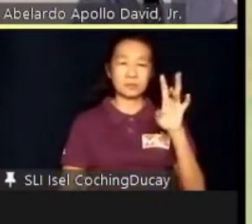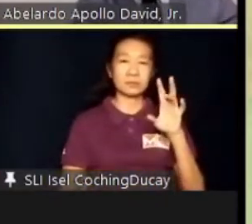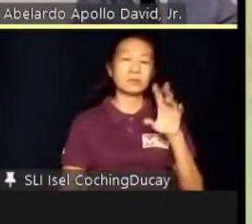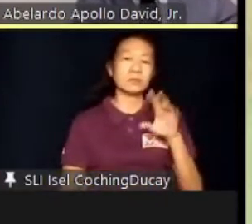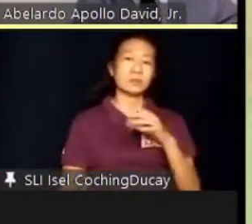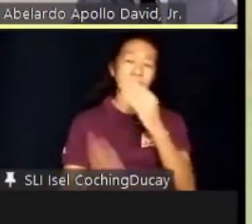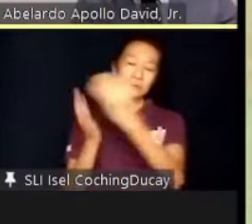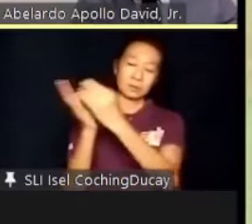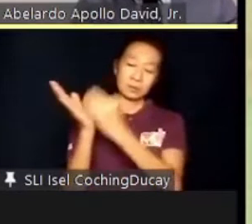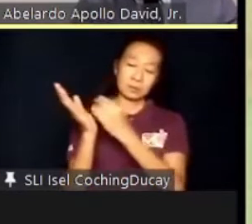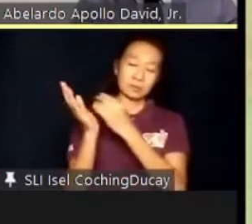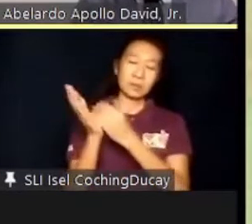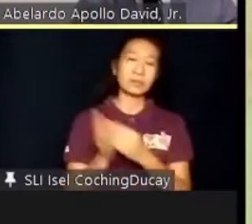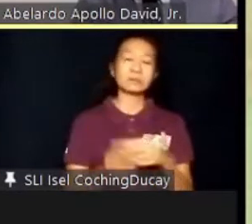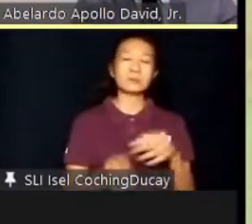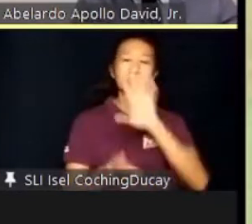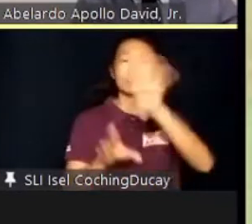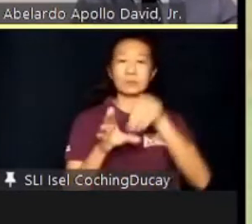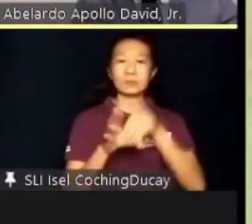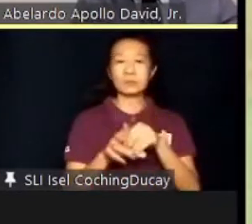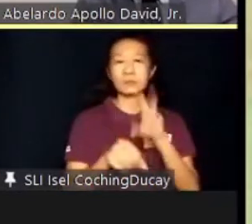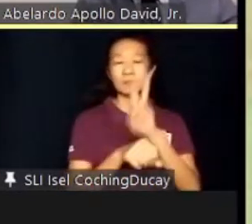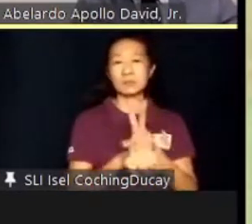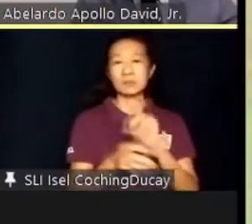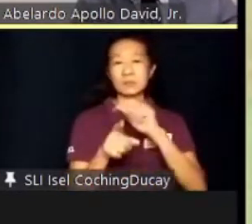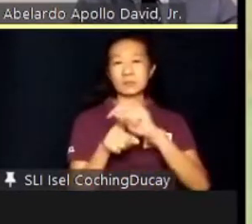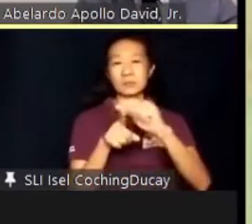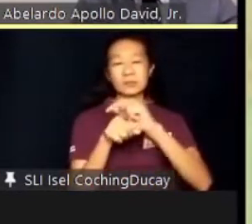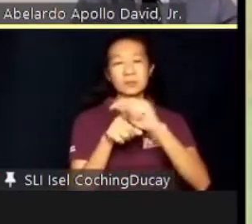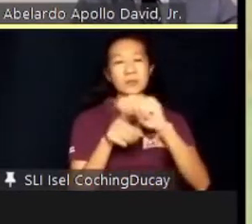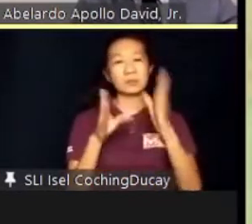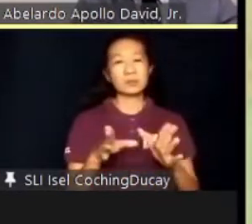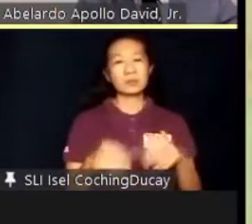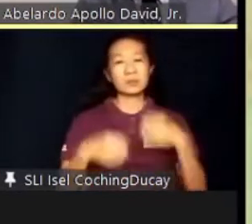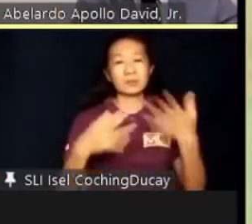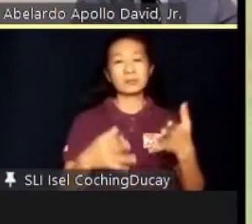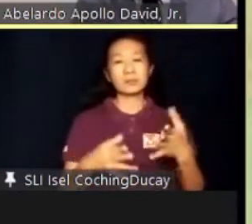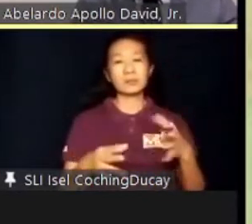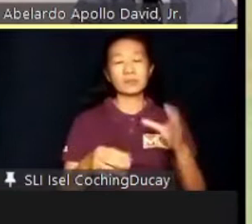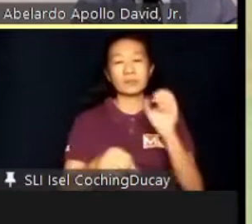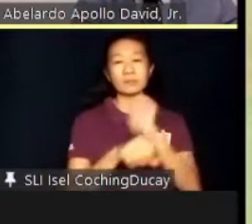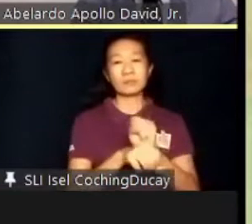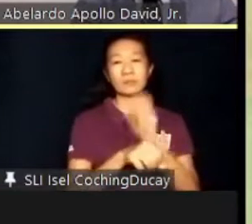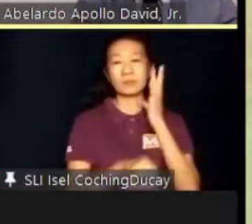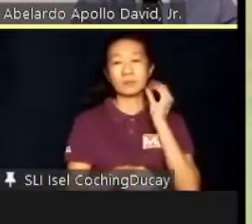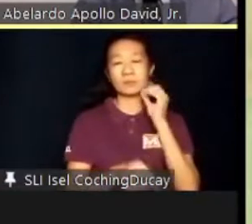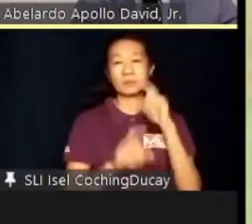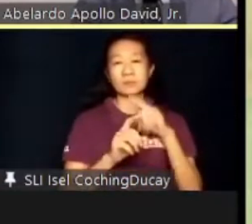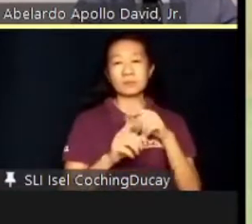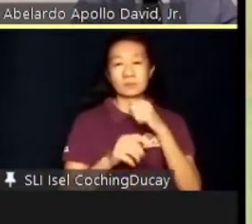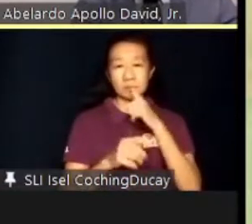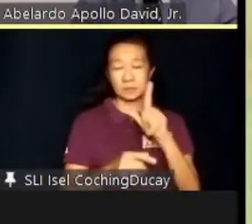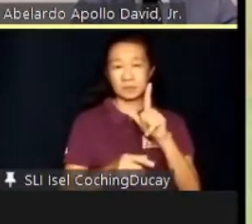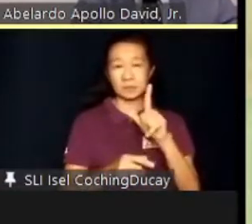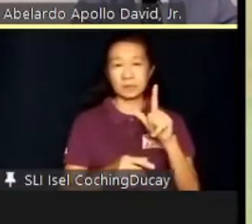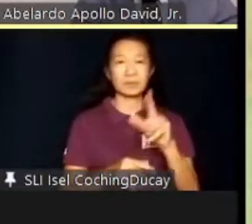include vocational training and must give students work experience. Fortunately, the DEPED's new